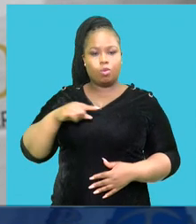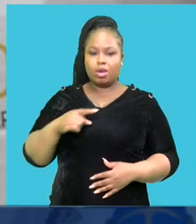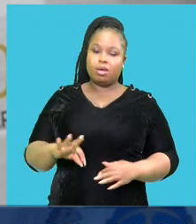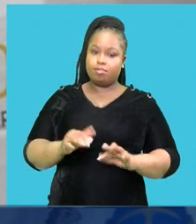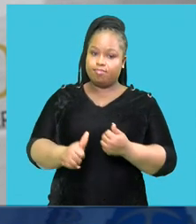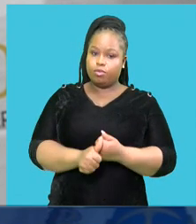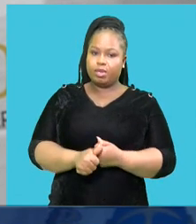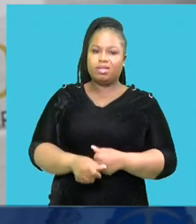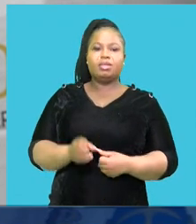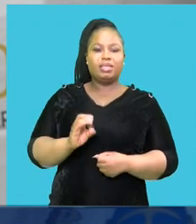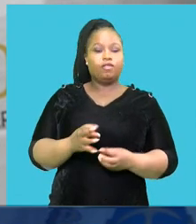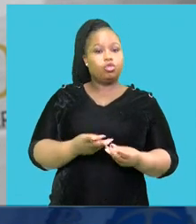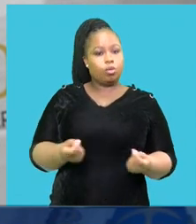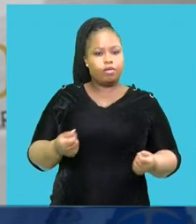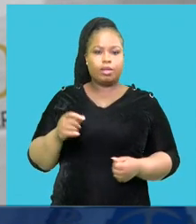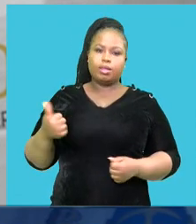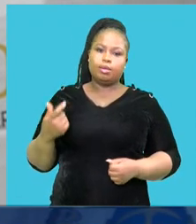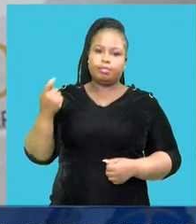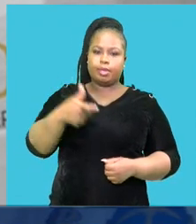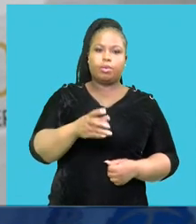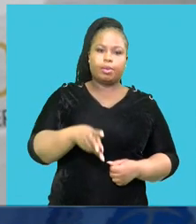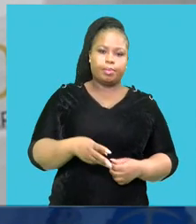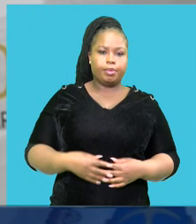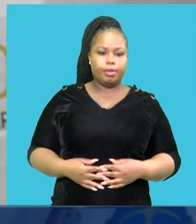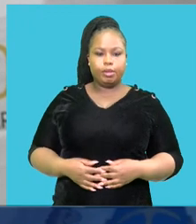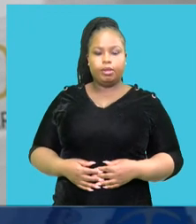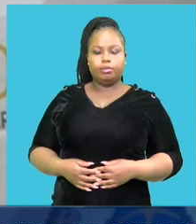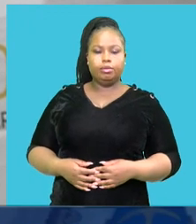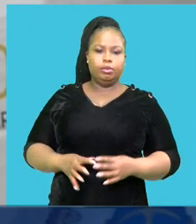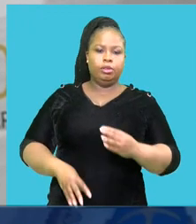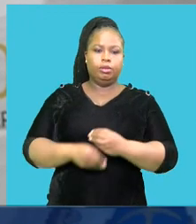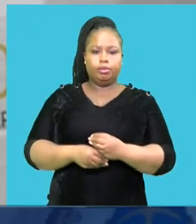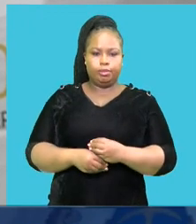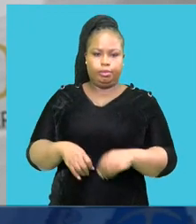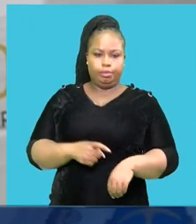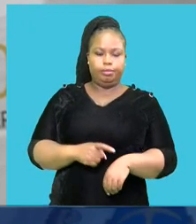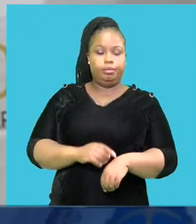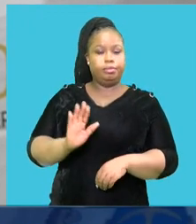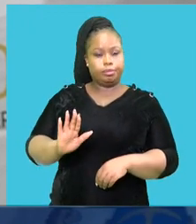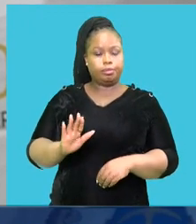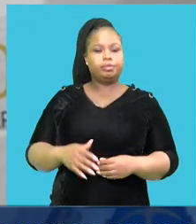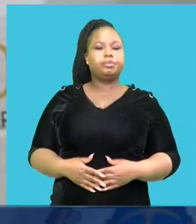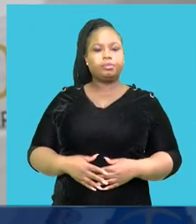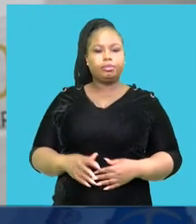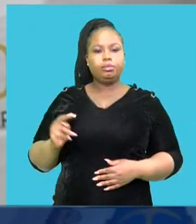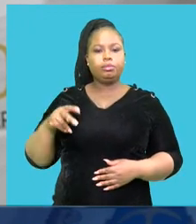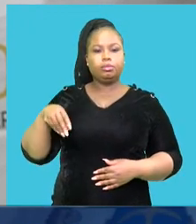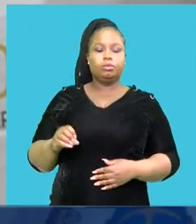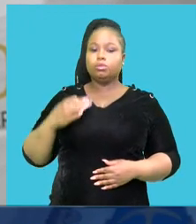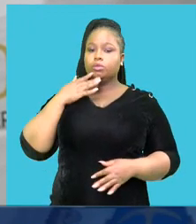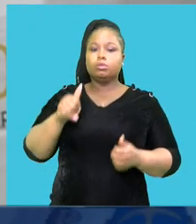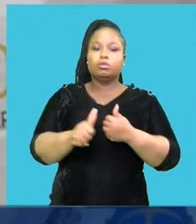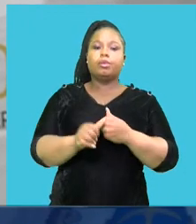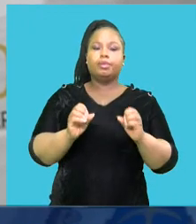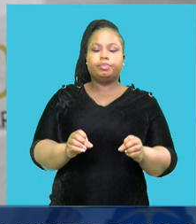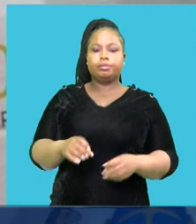compliance are resolved, payments will be made. In addition to non-compliant NPO's, applications